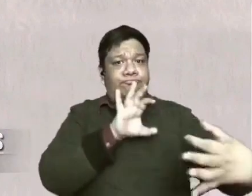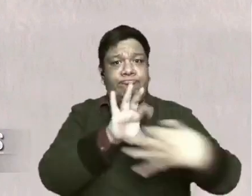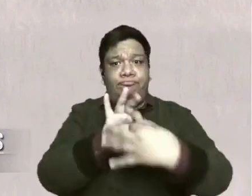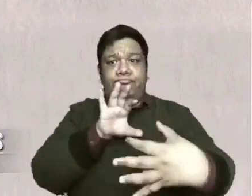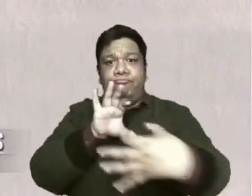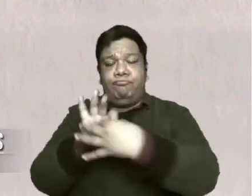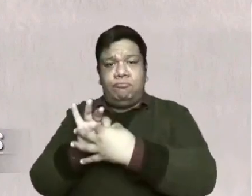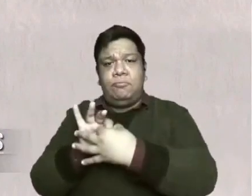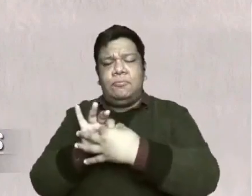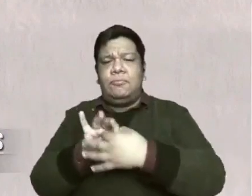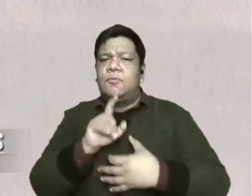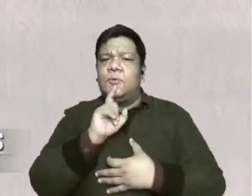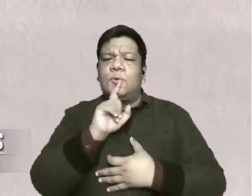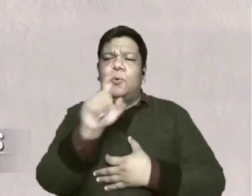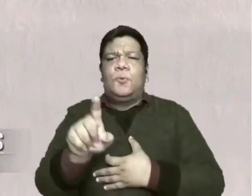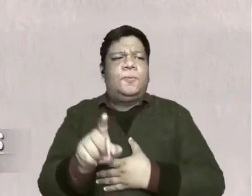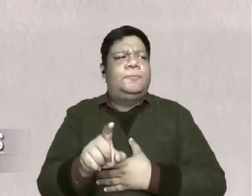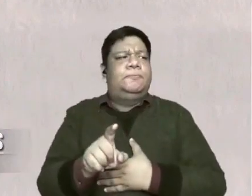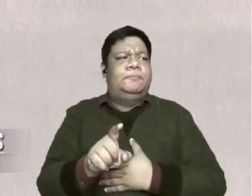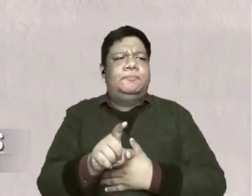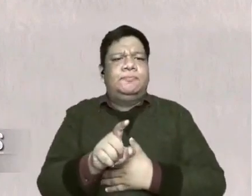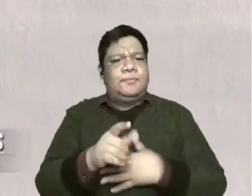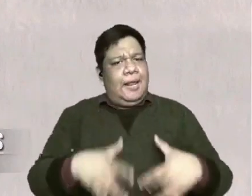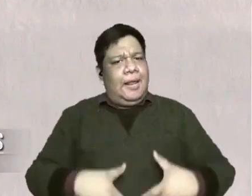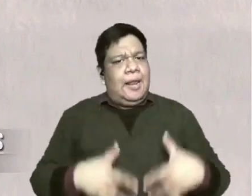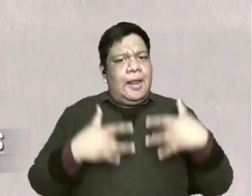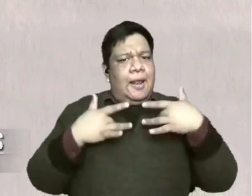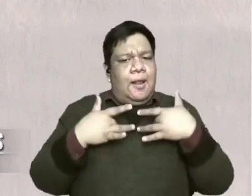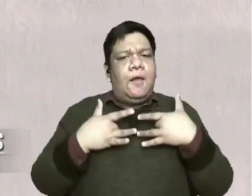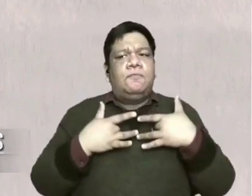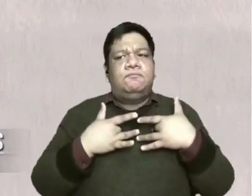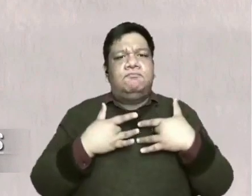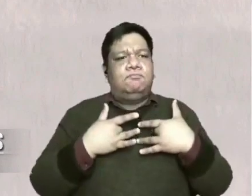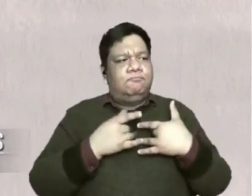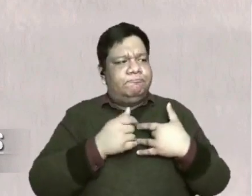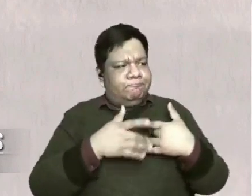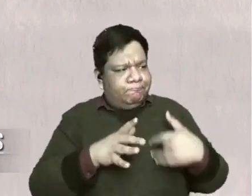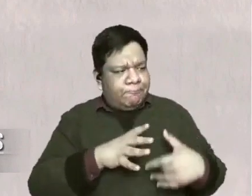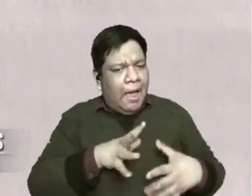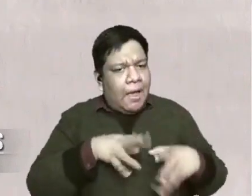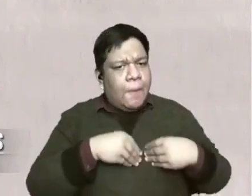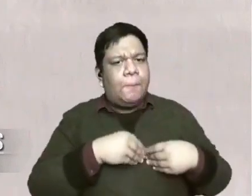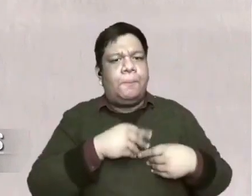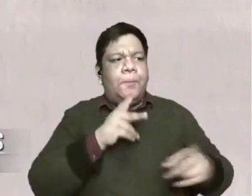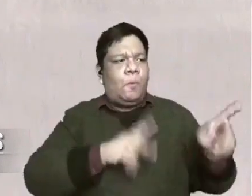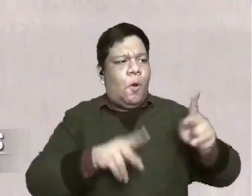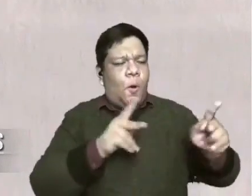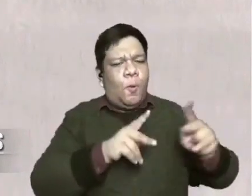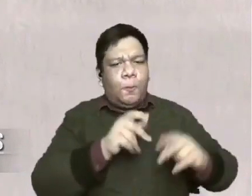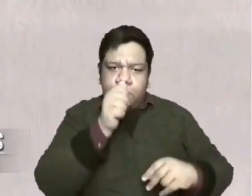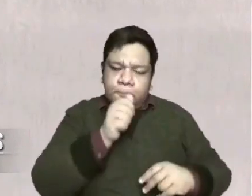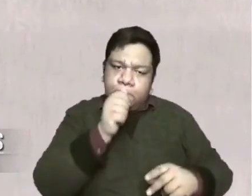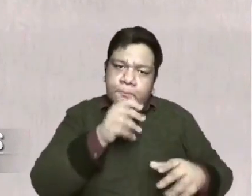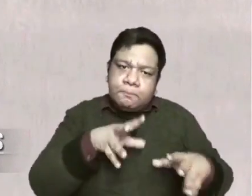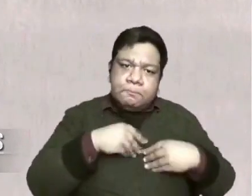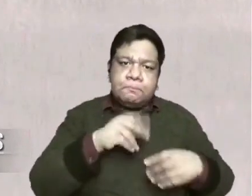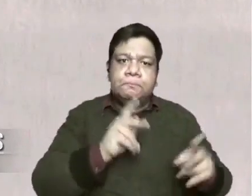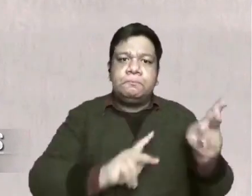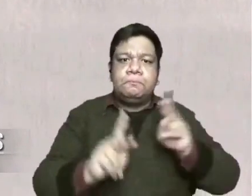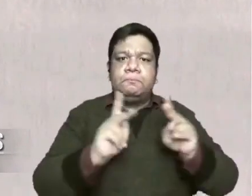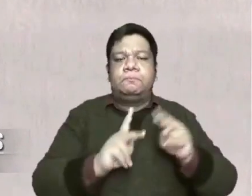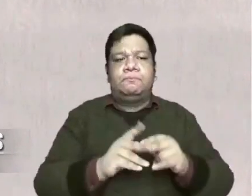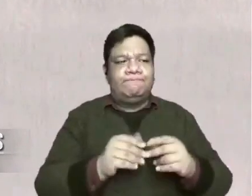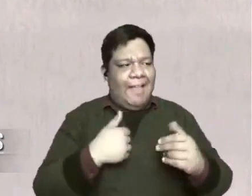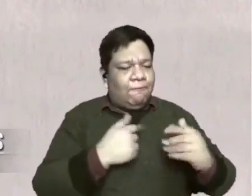in a more practical sense it is to live tolerant with other people it is to live